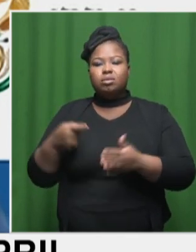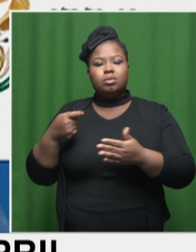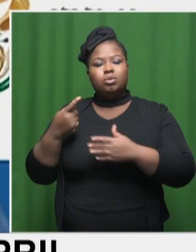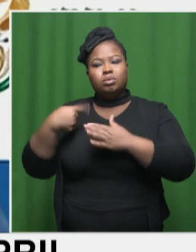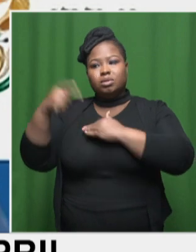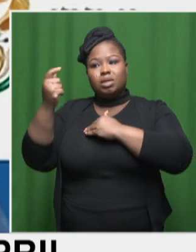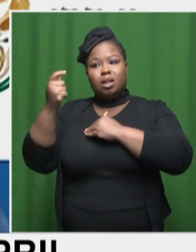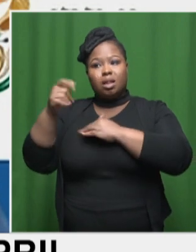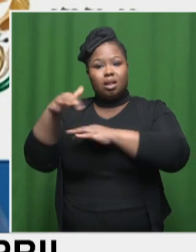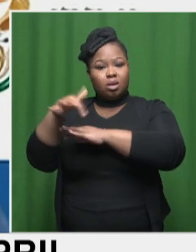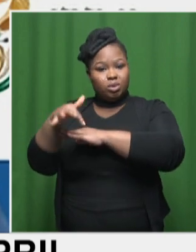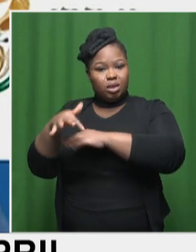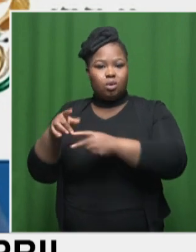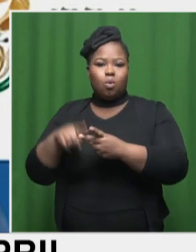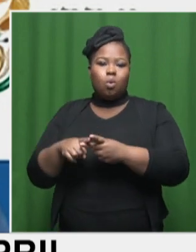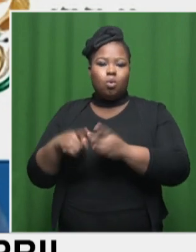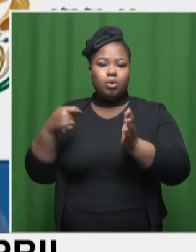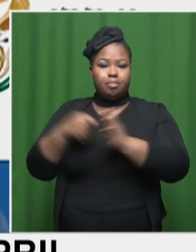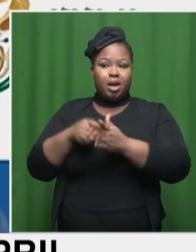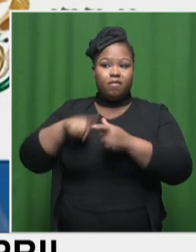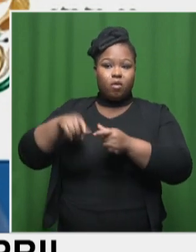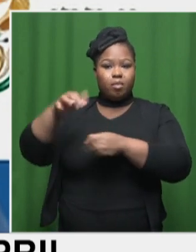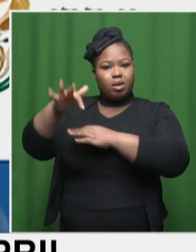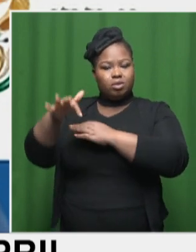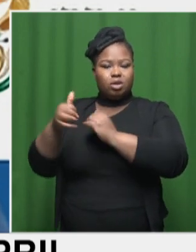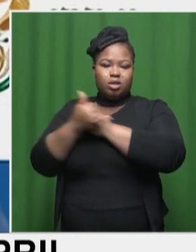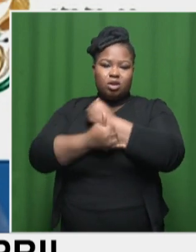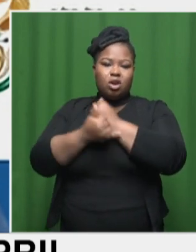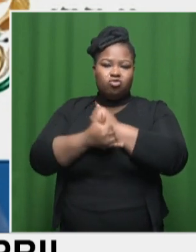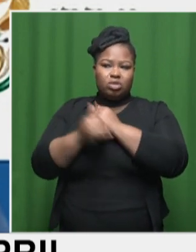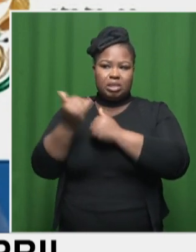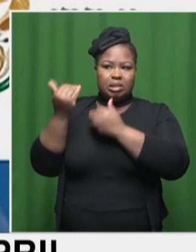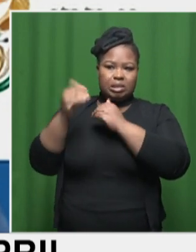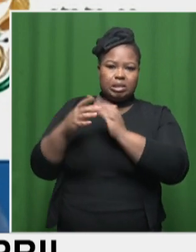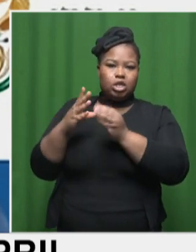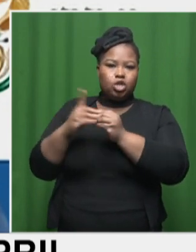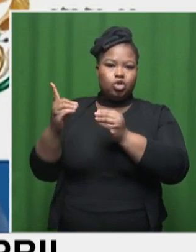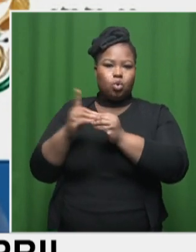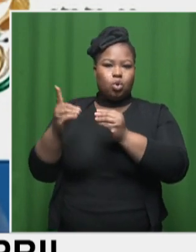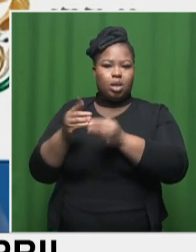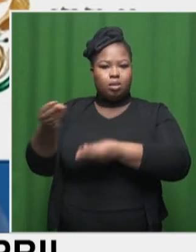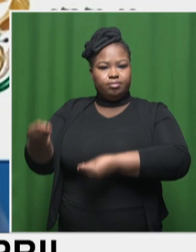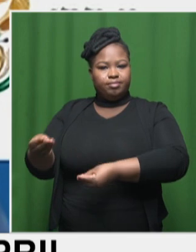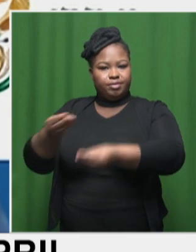products, even if we export them, they are benchmarked to a kind of dollar exchange rate.